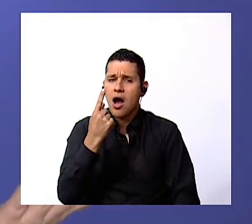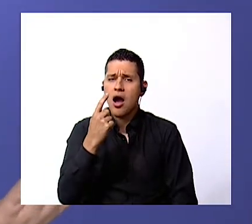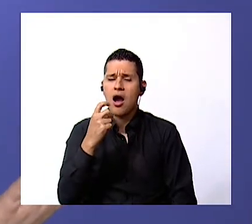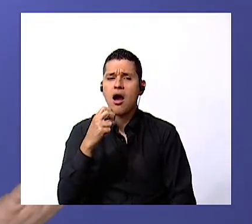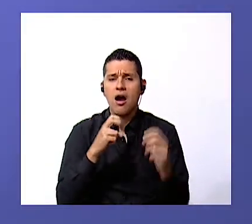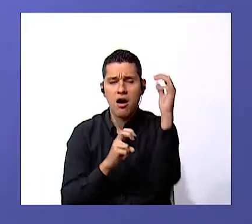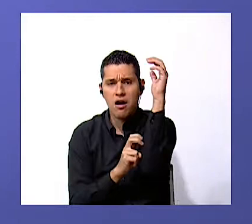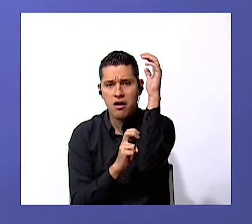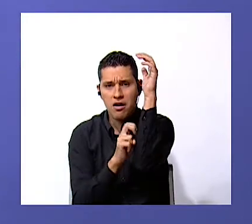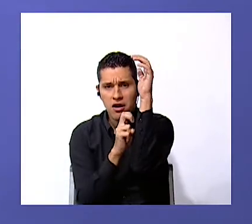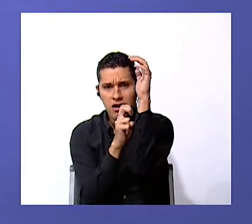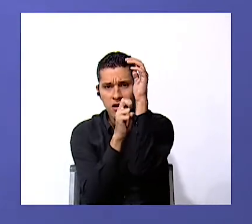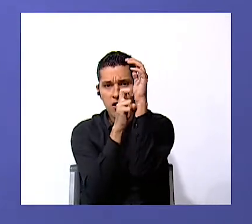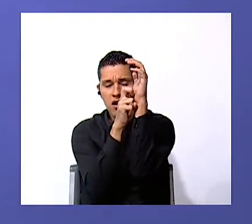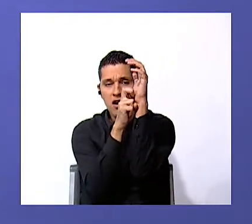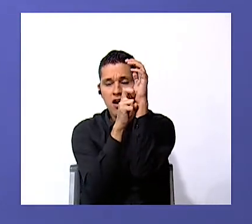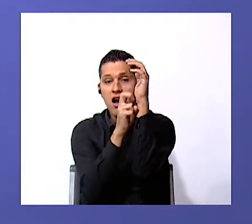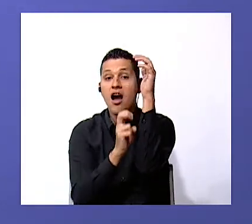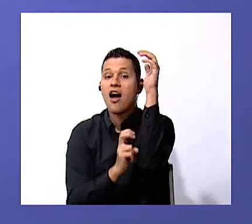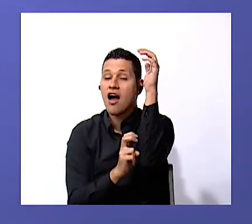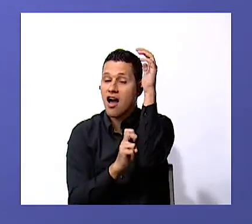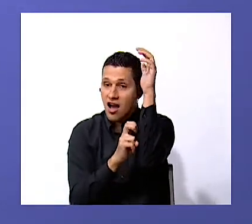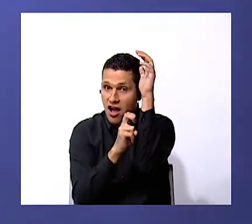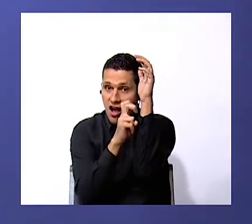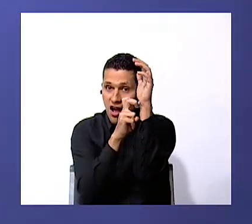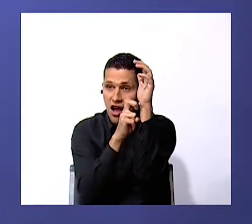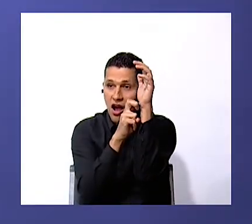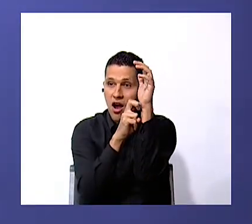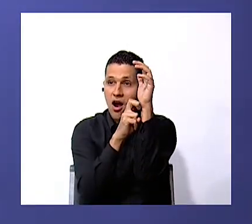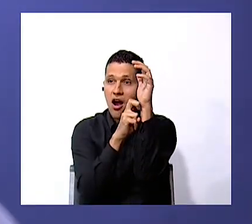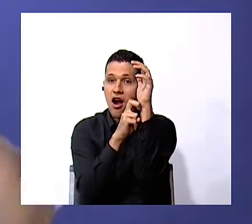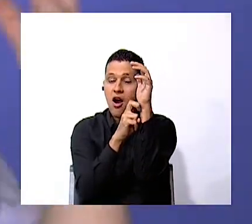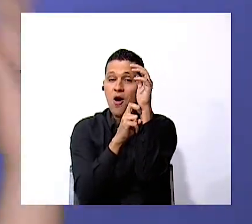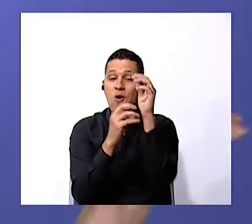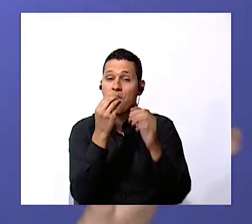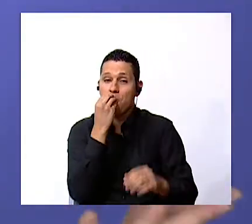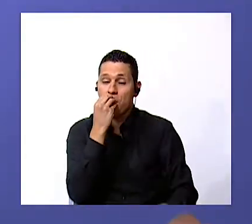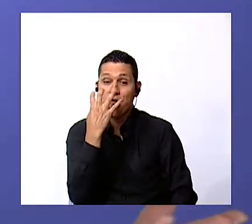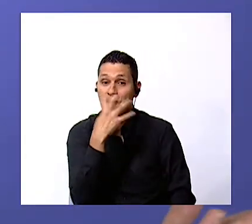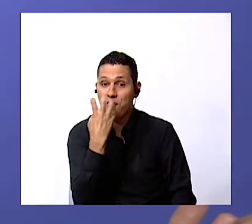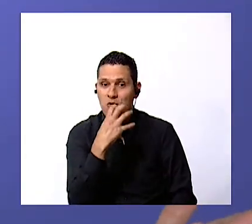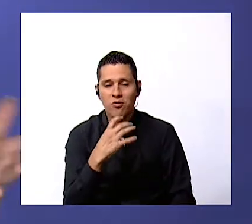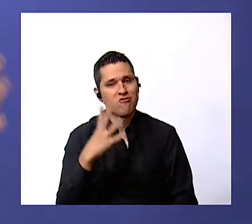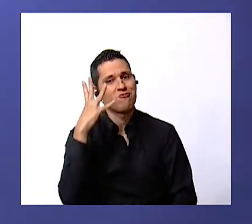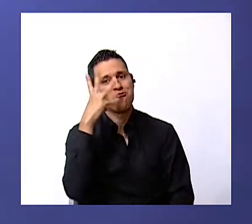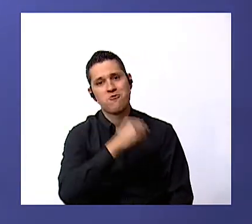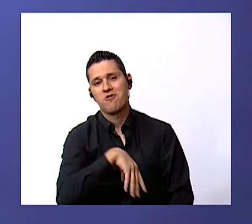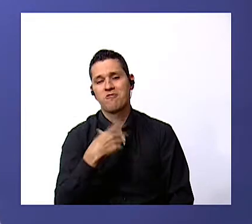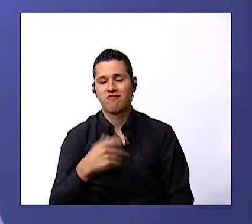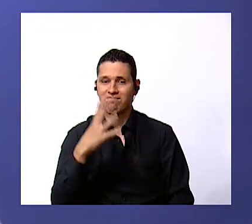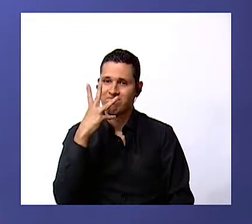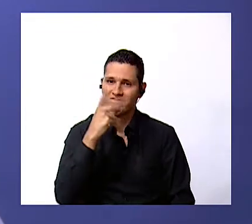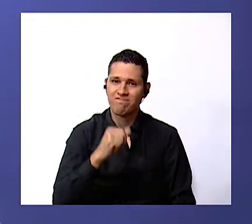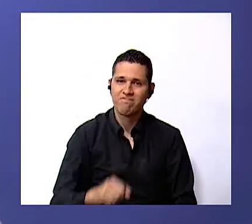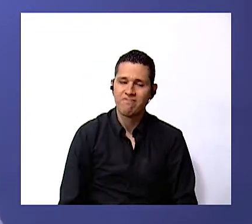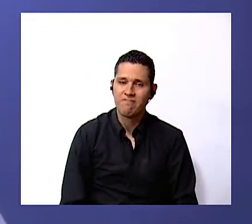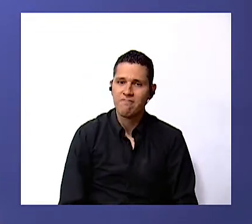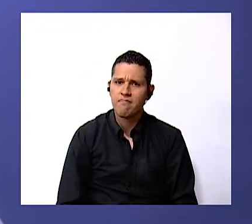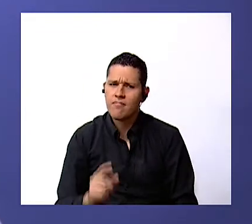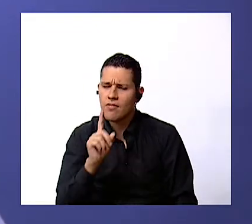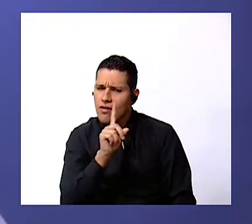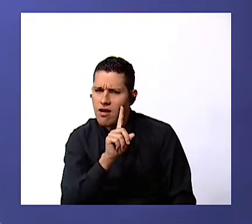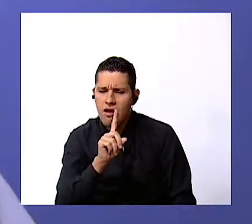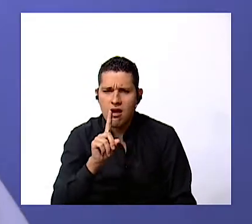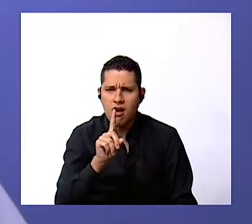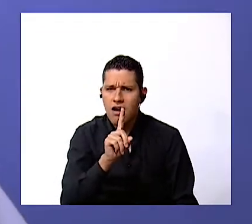squirrels eat the squirrels like nuts and fruits wow let's explore what